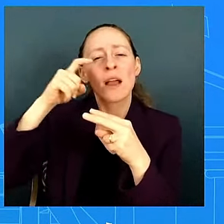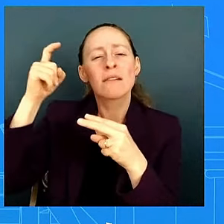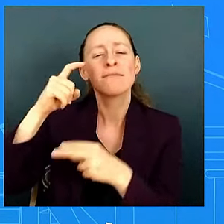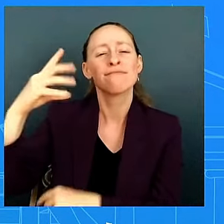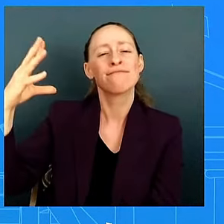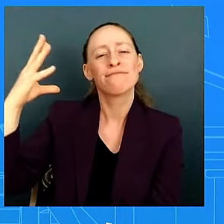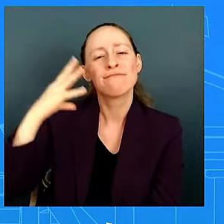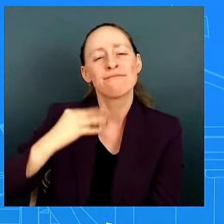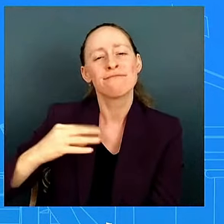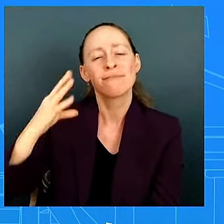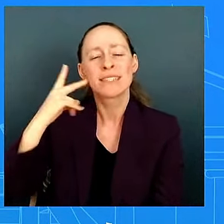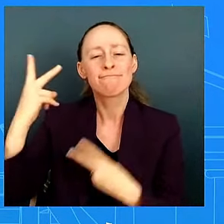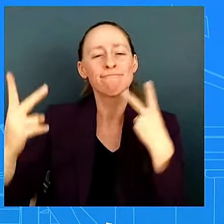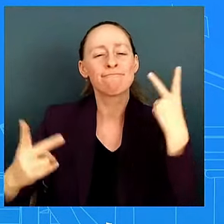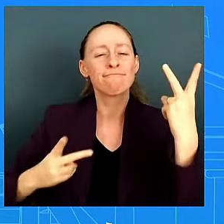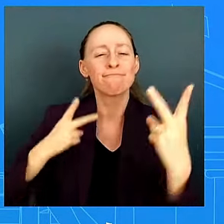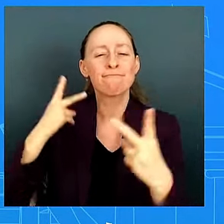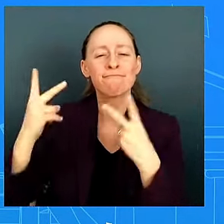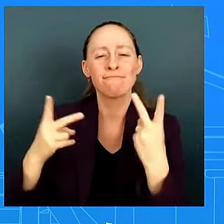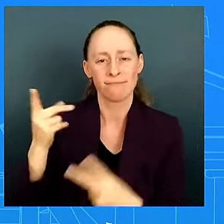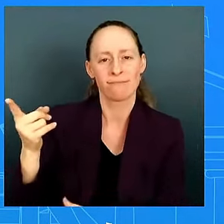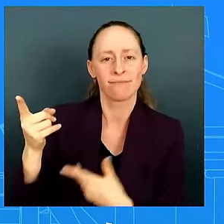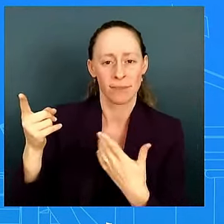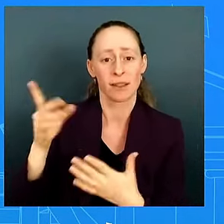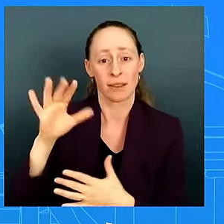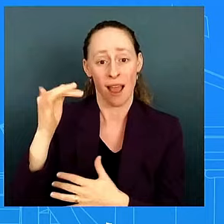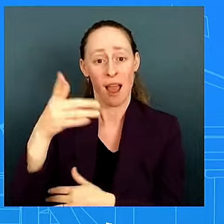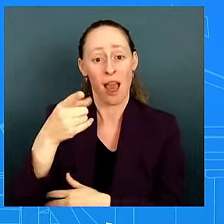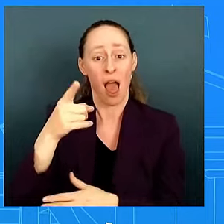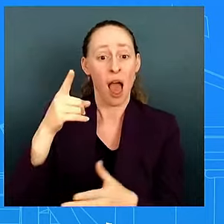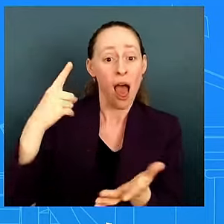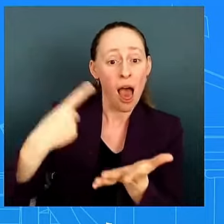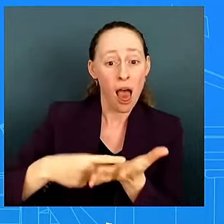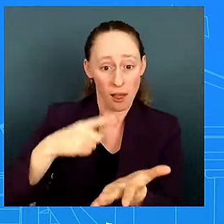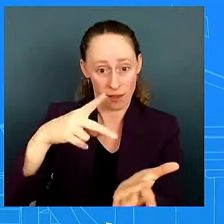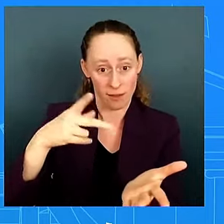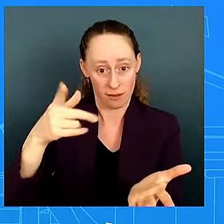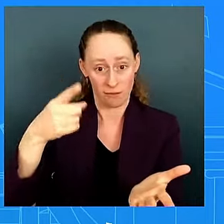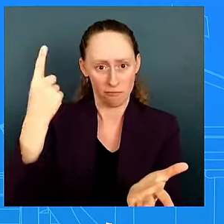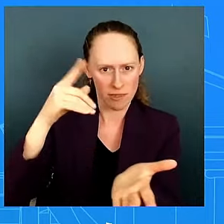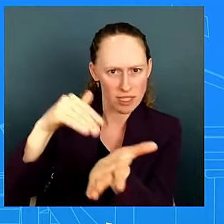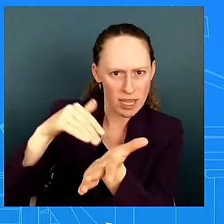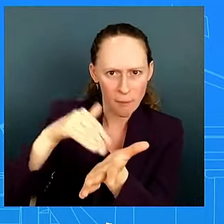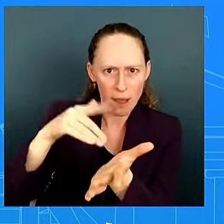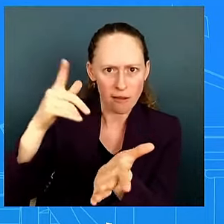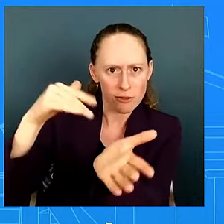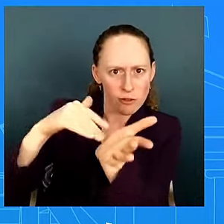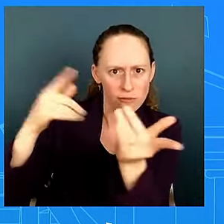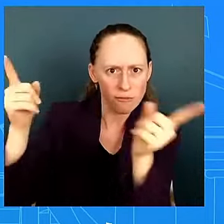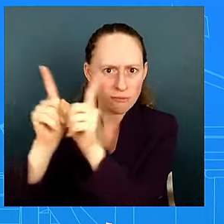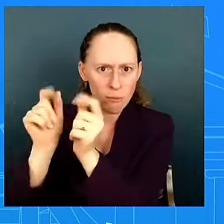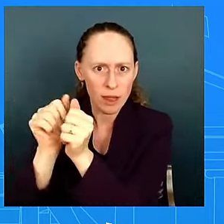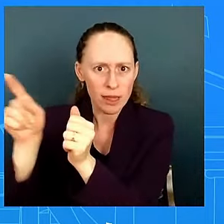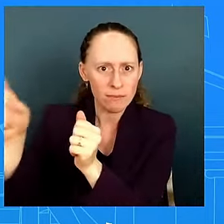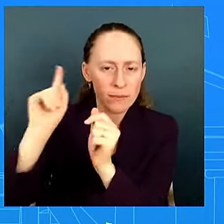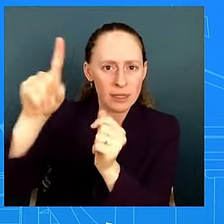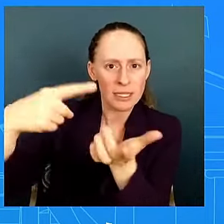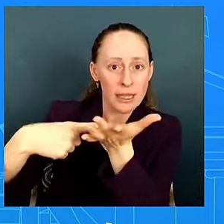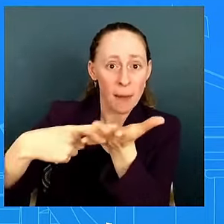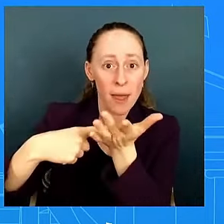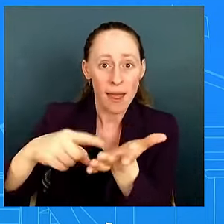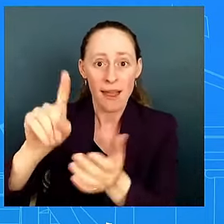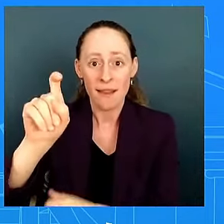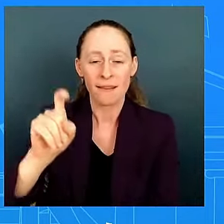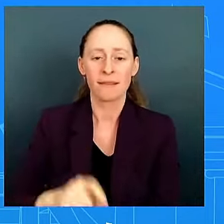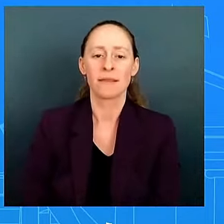traveled with us to the debate so did he have any concerns after seeing the president's report not at all i have one more question i'm the campaign's theory of the